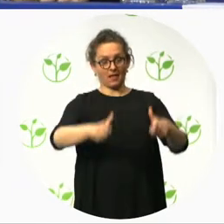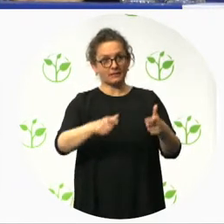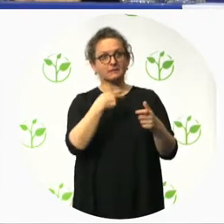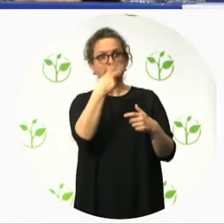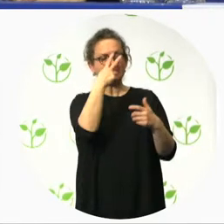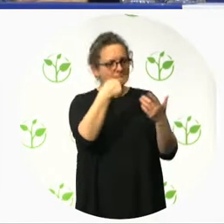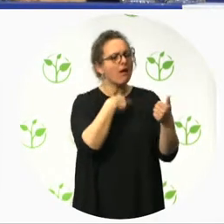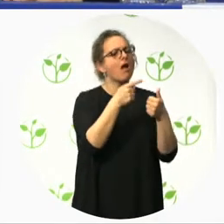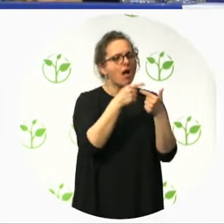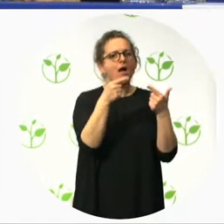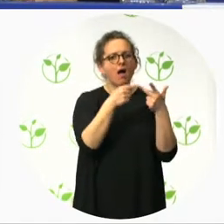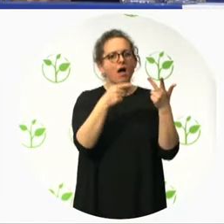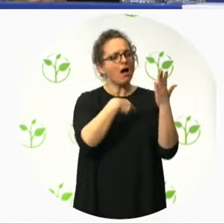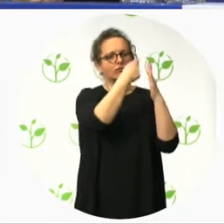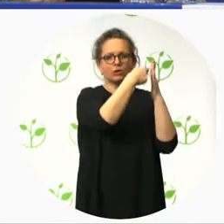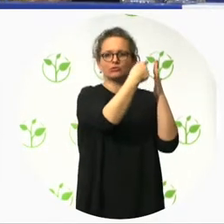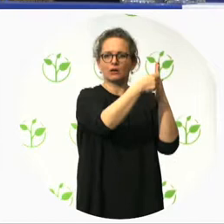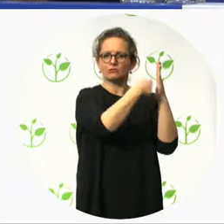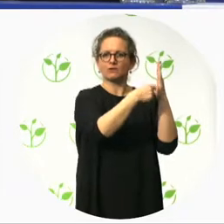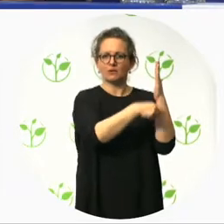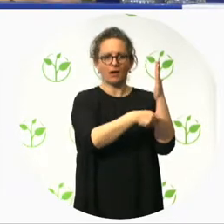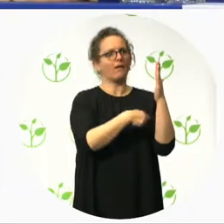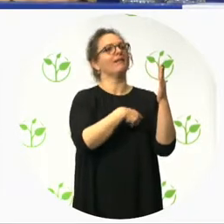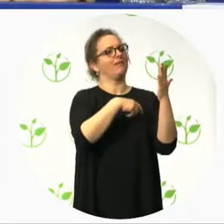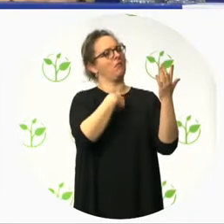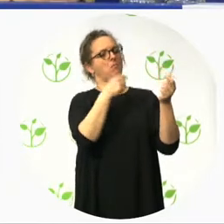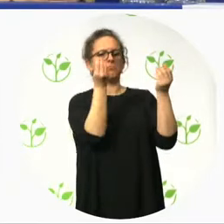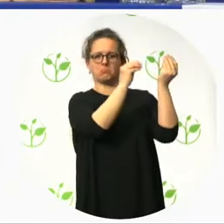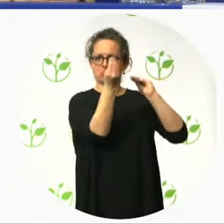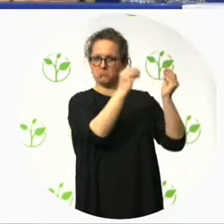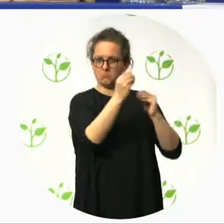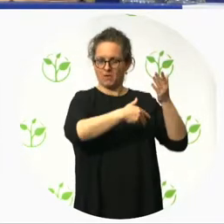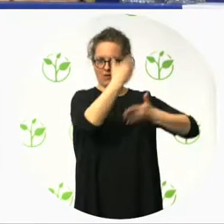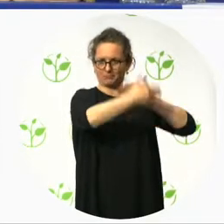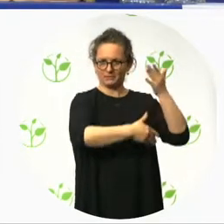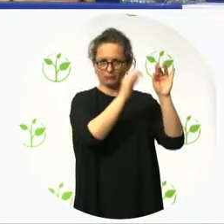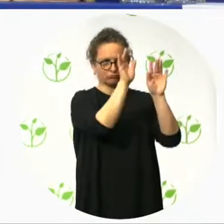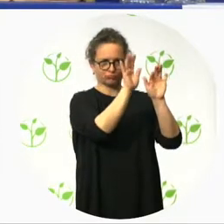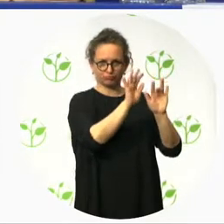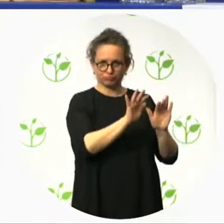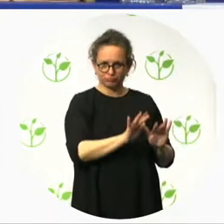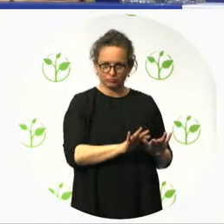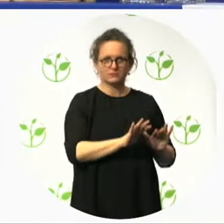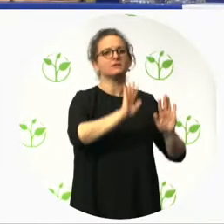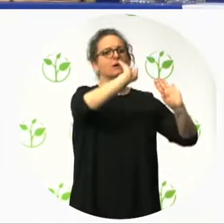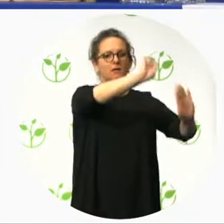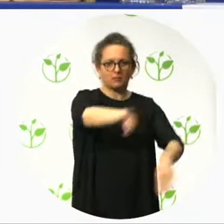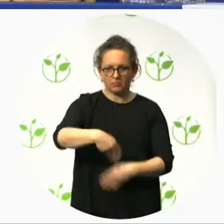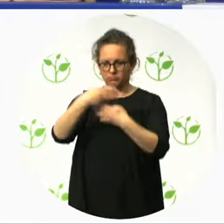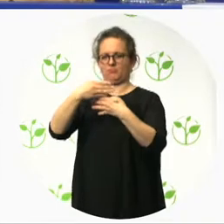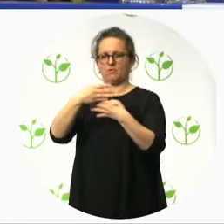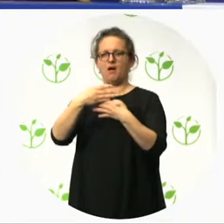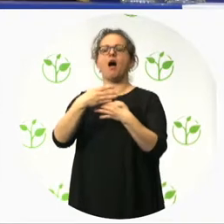all over information of the service chain, which is the result. And